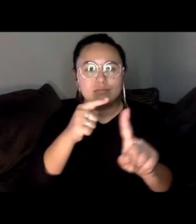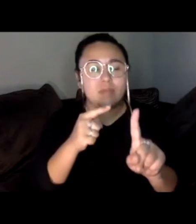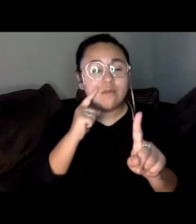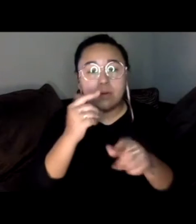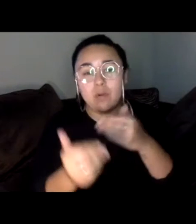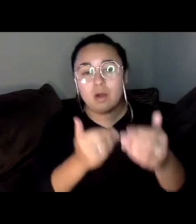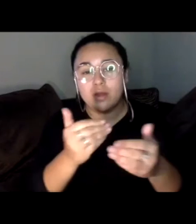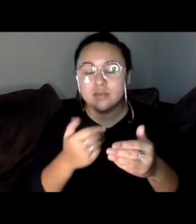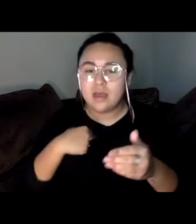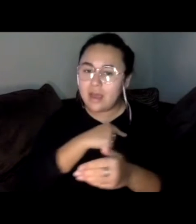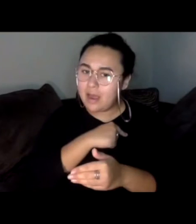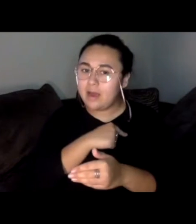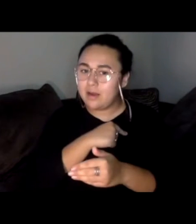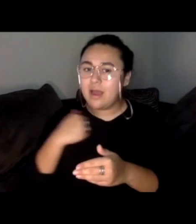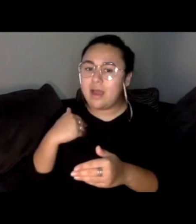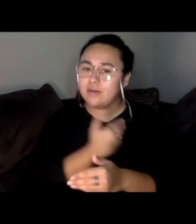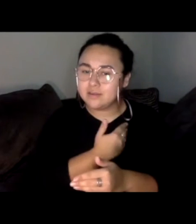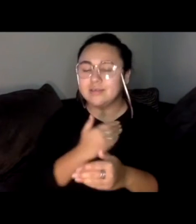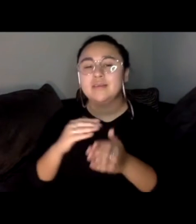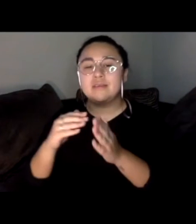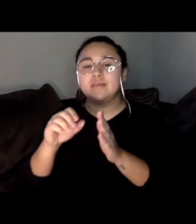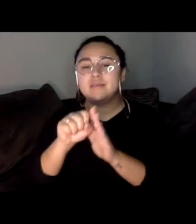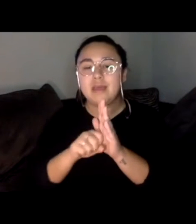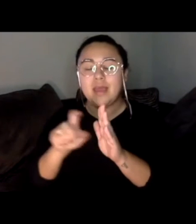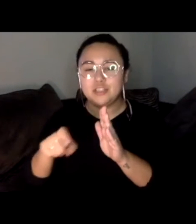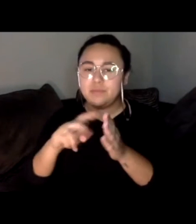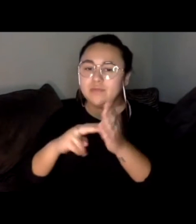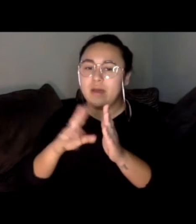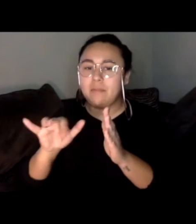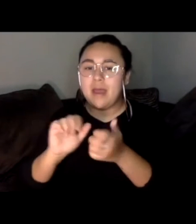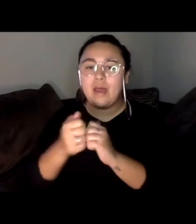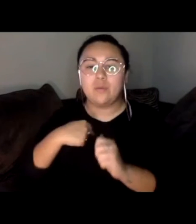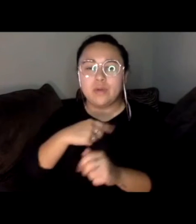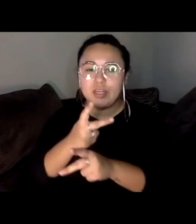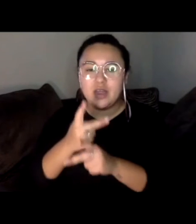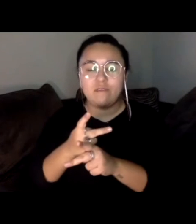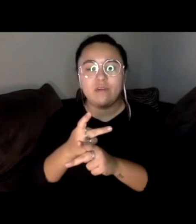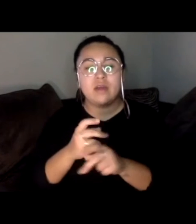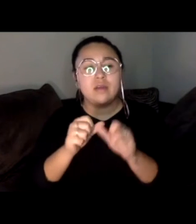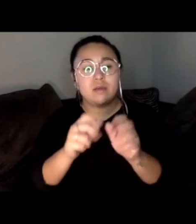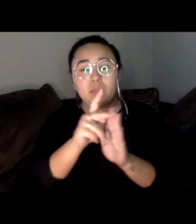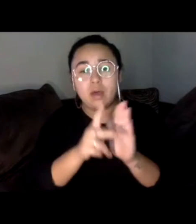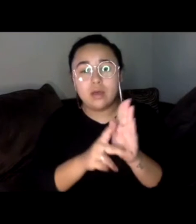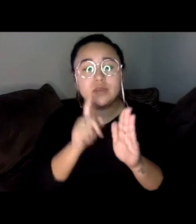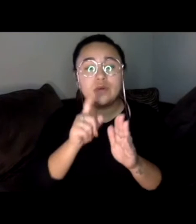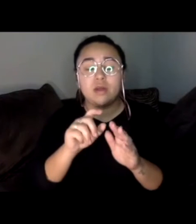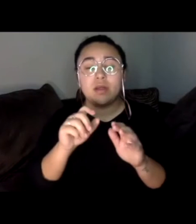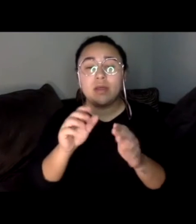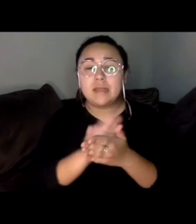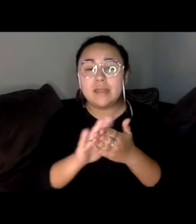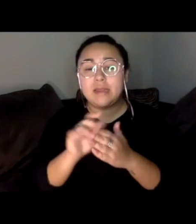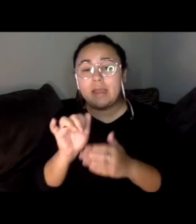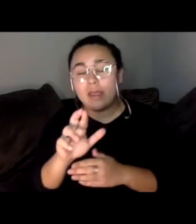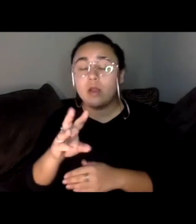how we take care of each other and continue to lead the nation on policies for clean air and water, single-payer health care, secure and quality